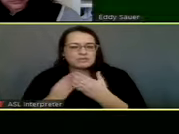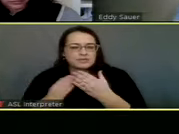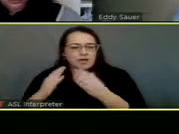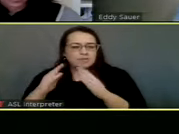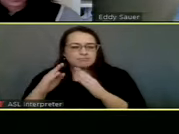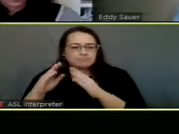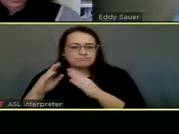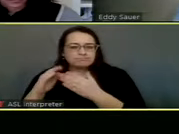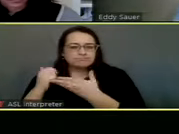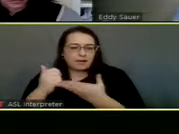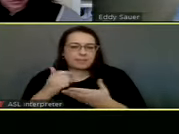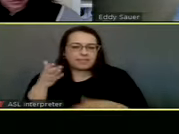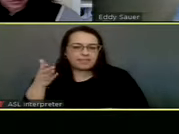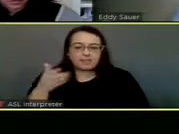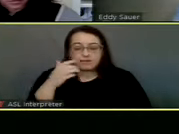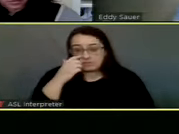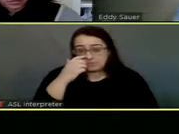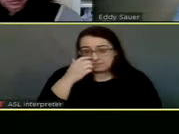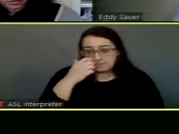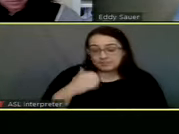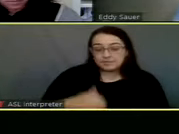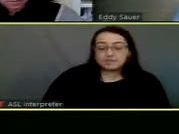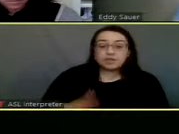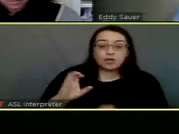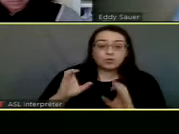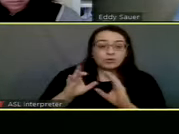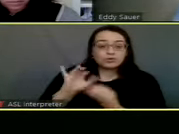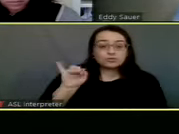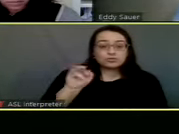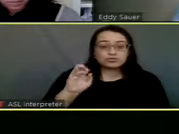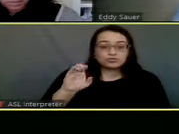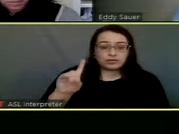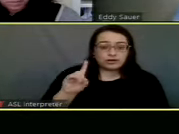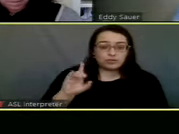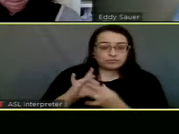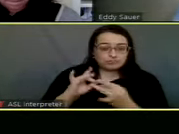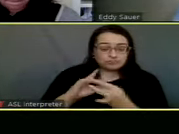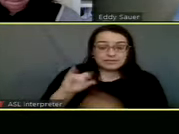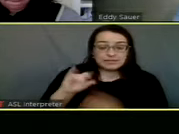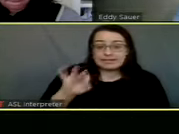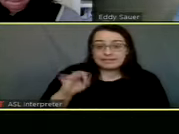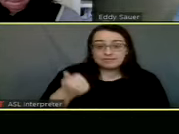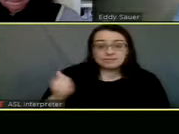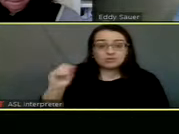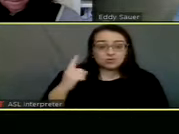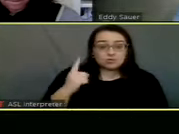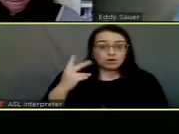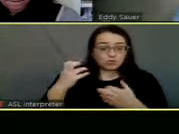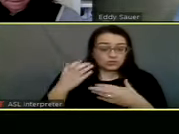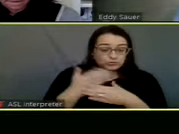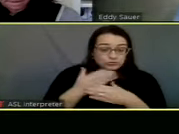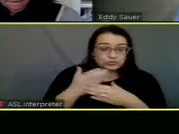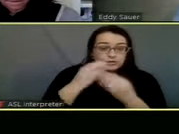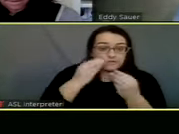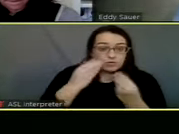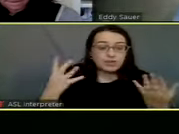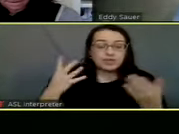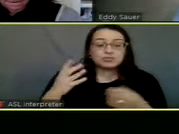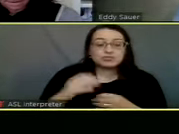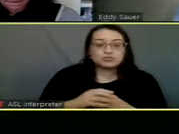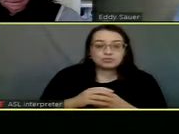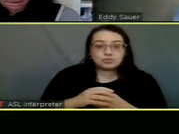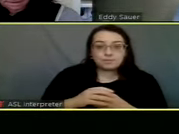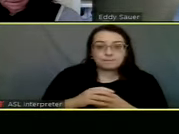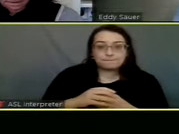Mayor and counsel, also wanted to mention that, uh, if anybody wants to, to share information or comment on this,